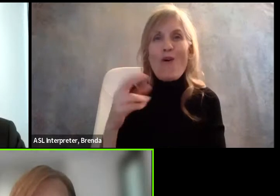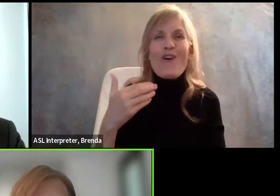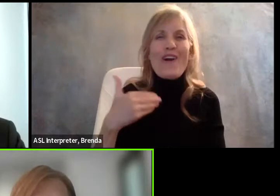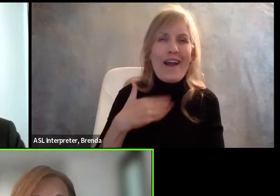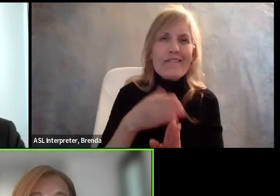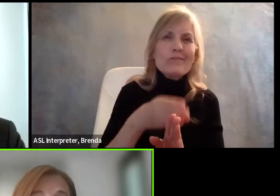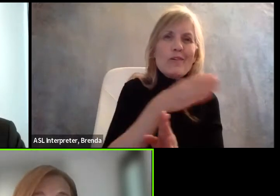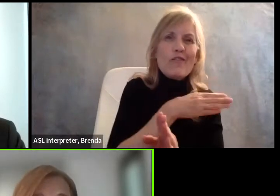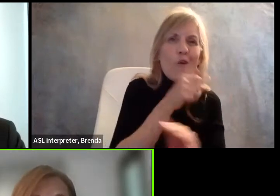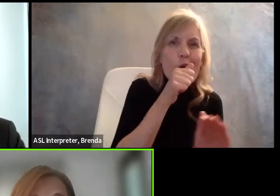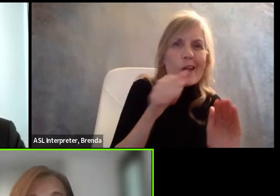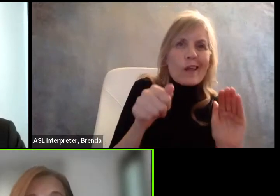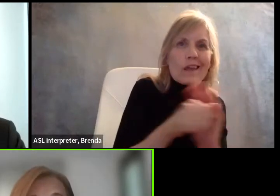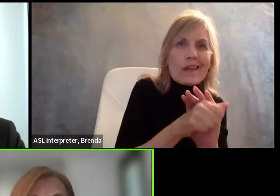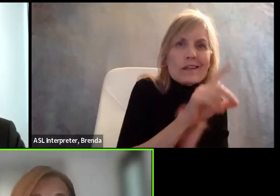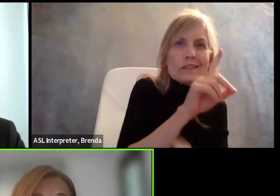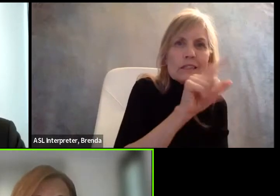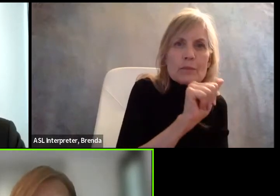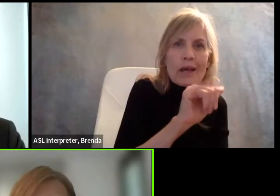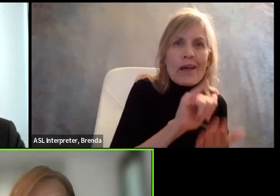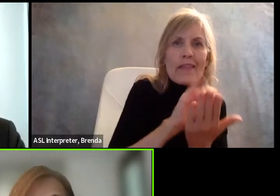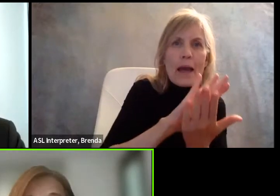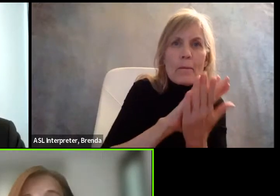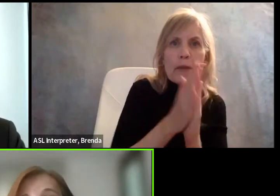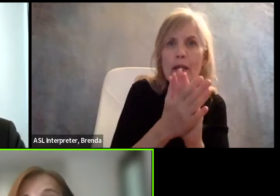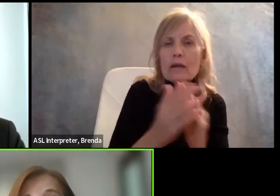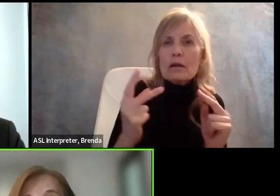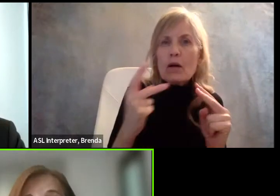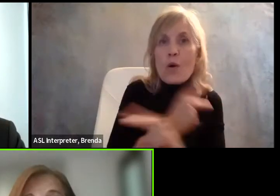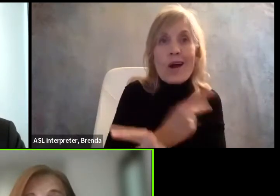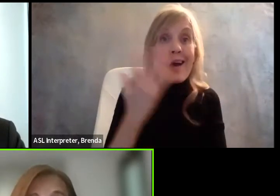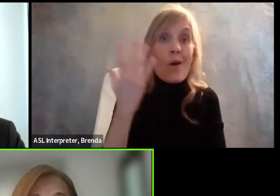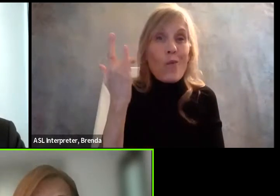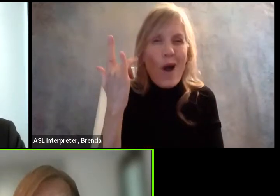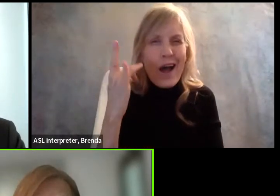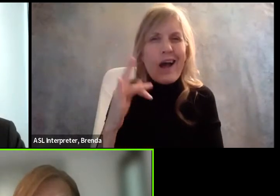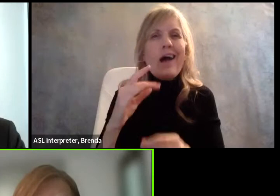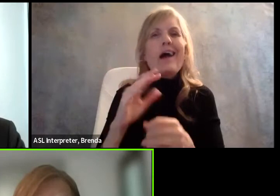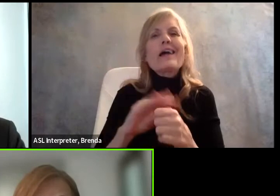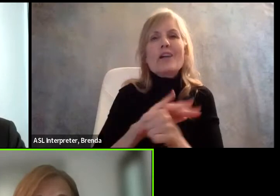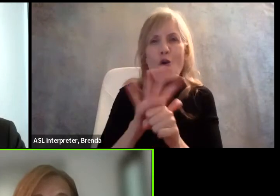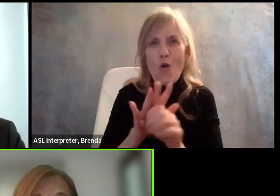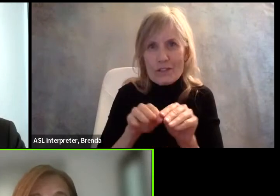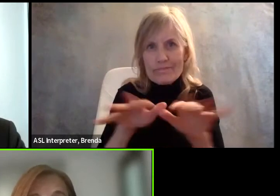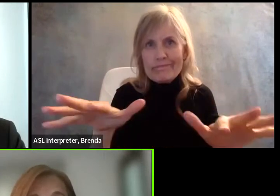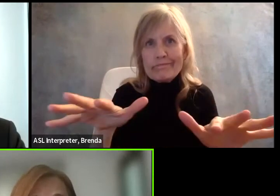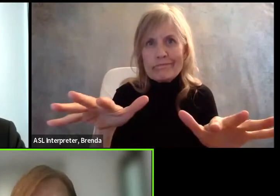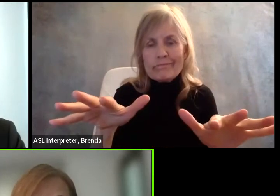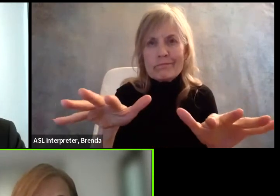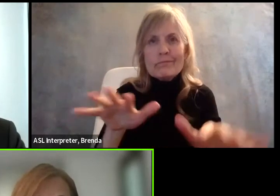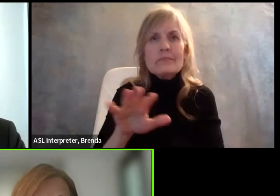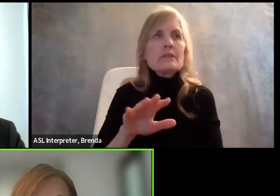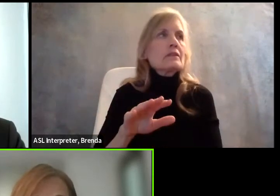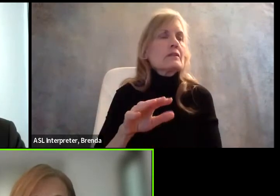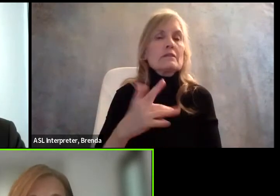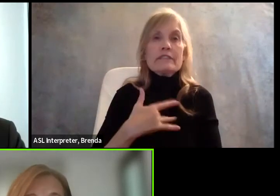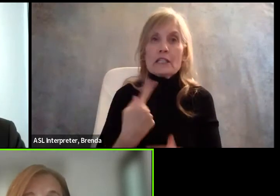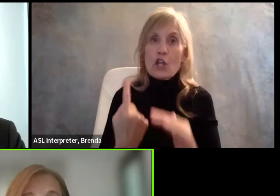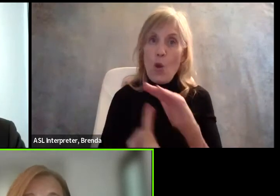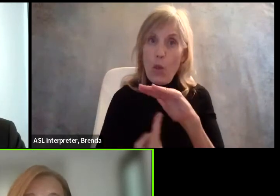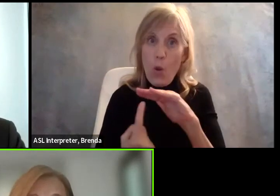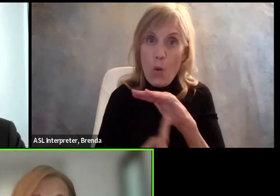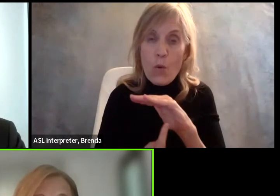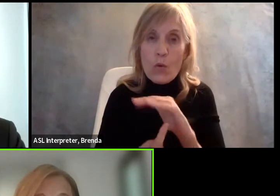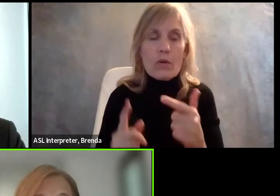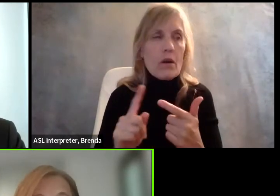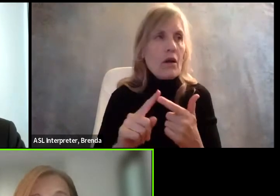invisible disability exacerbated, often by the pandemic. So the isolation of the pandemic and the different stressors that people